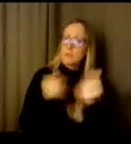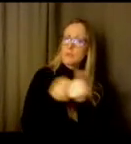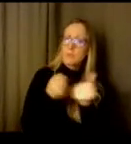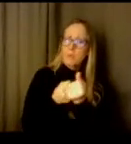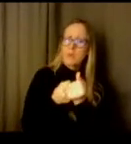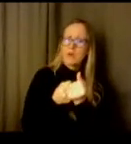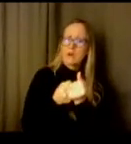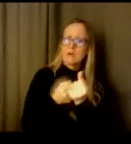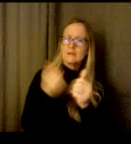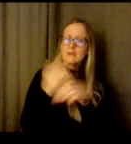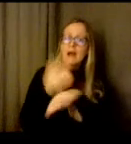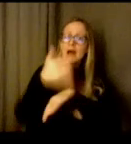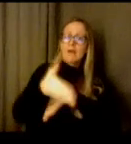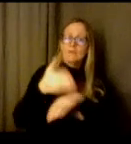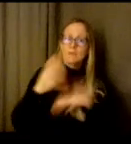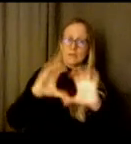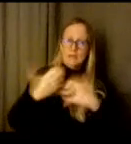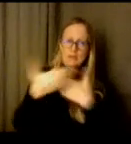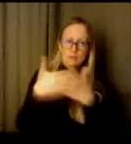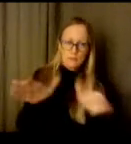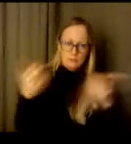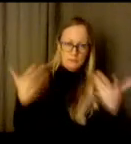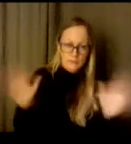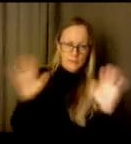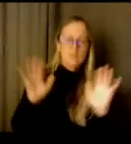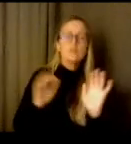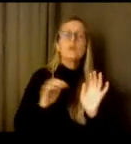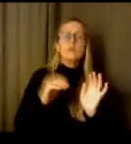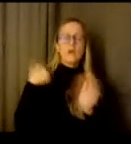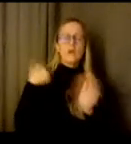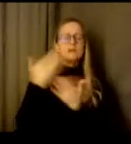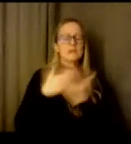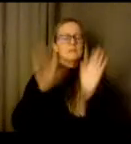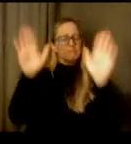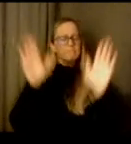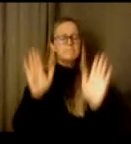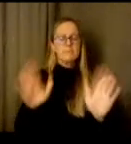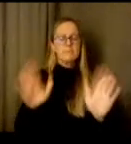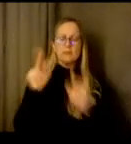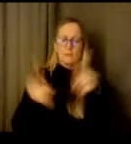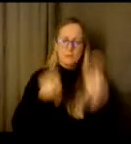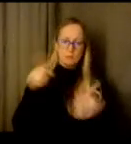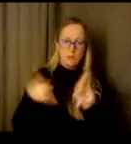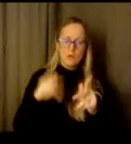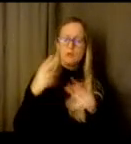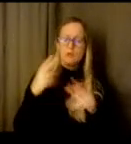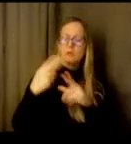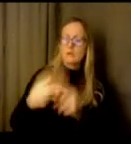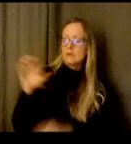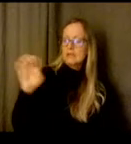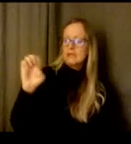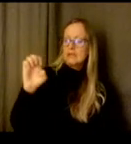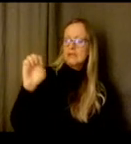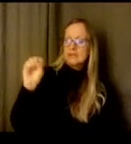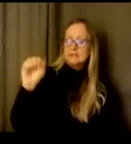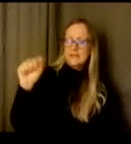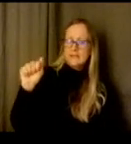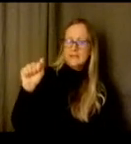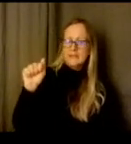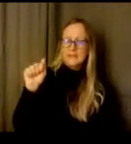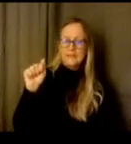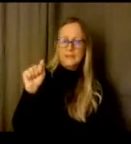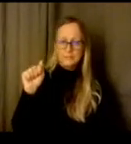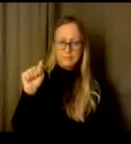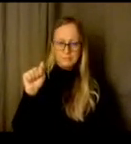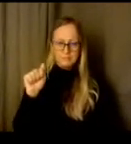amazing expertise within our buildings. We have what's called our ESA or Educational Staff Associate Certification and